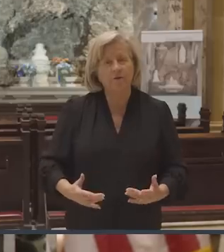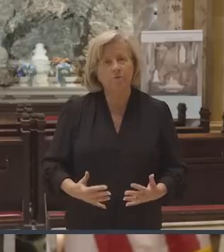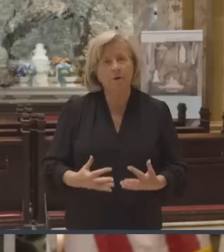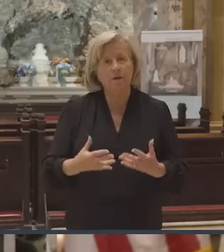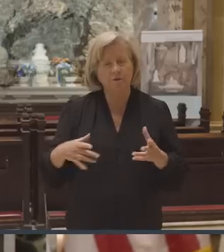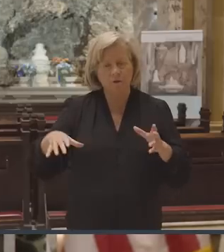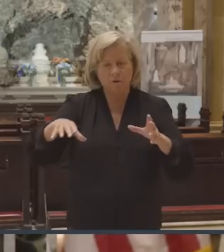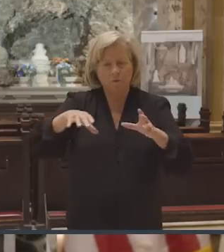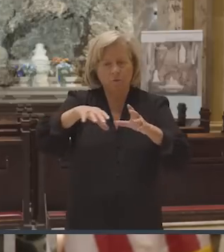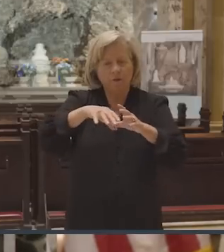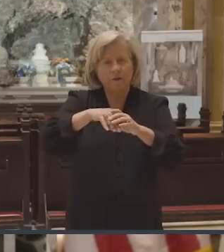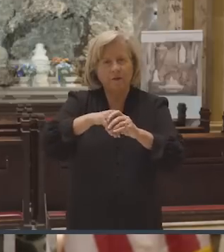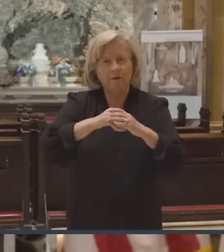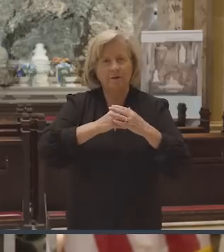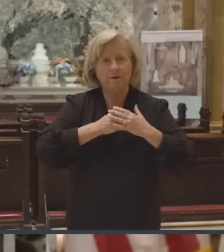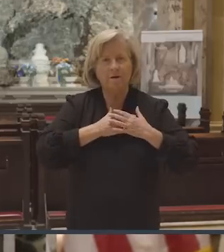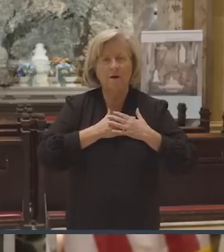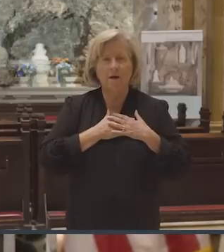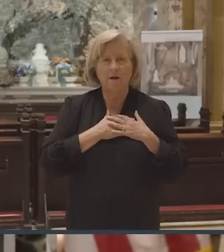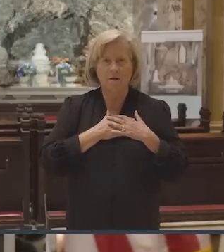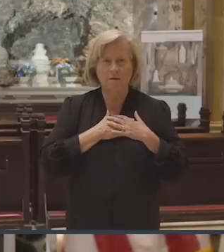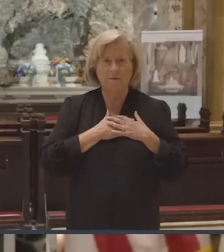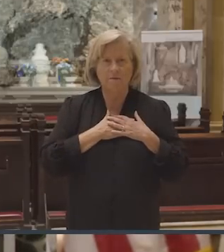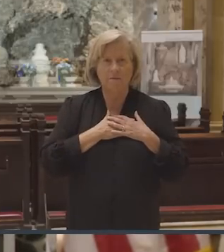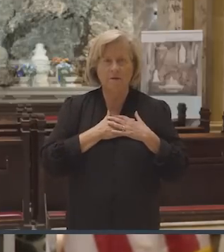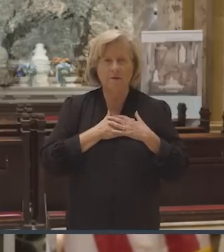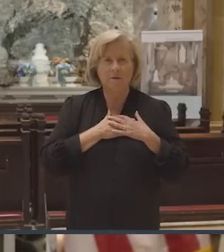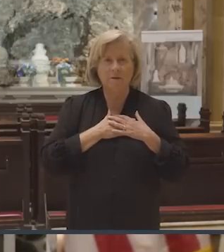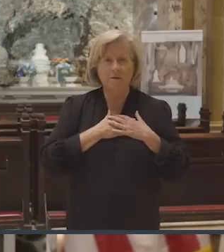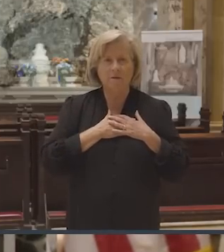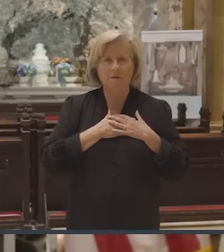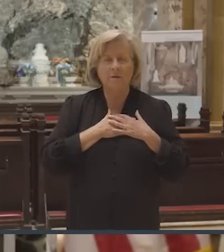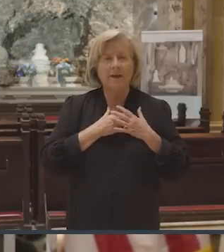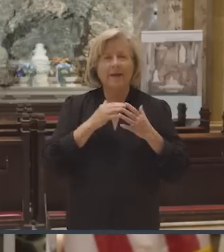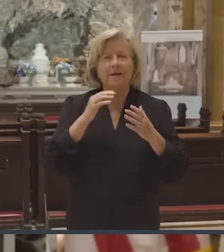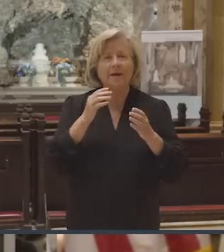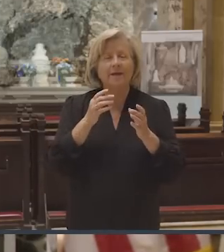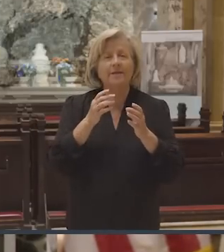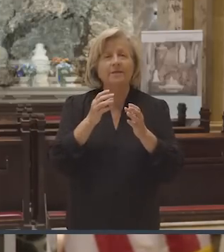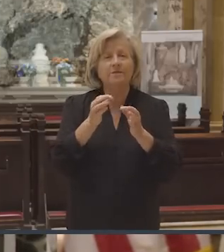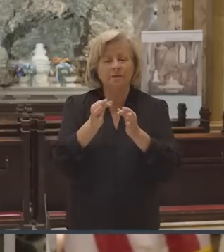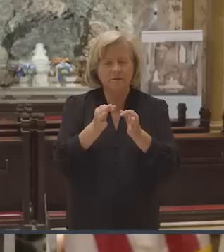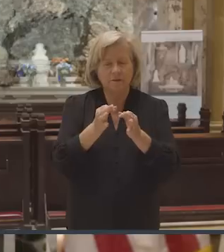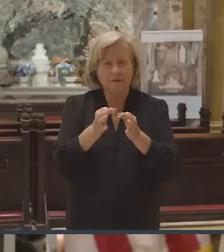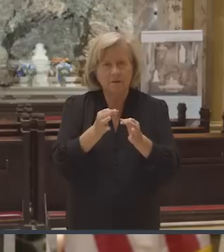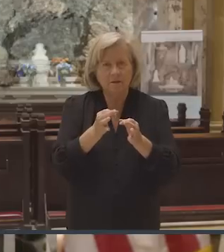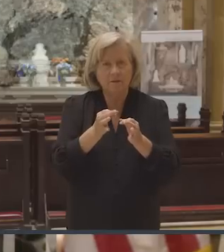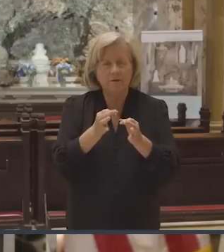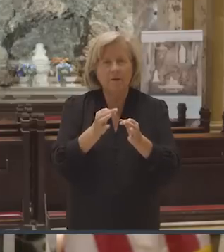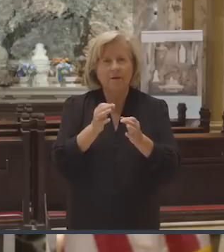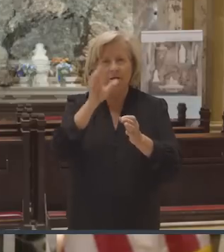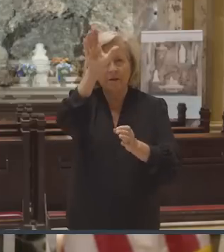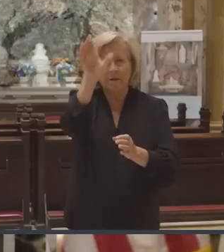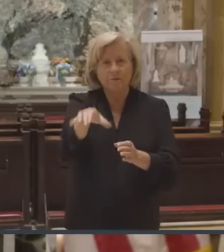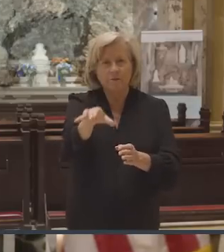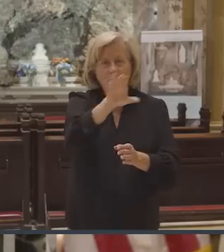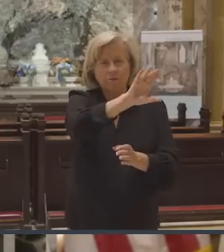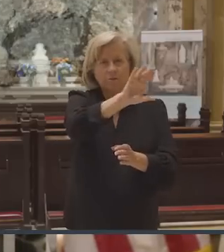the human heart. And its great defining landmark is the cross.